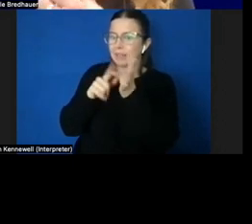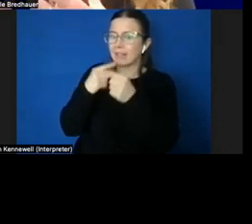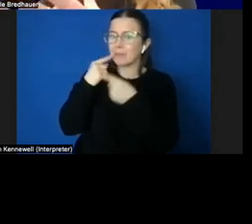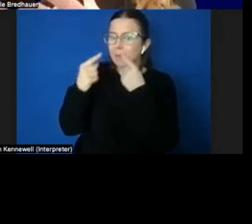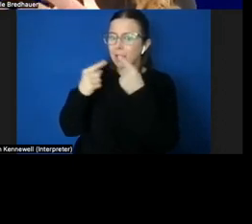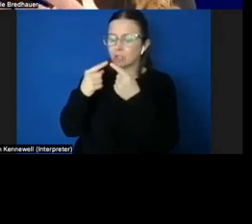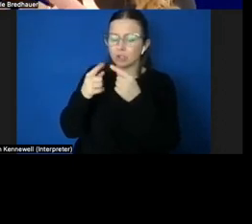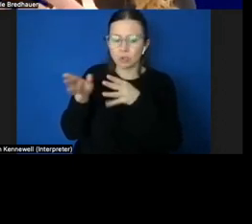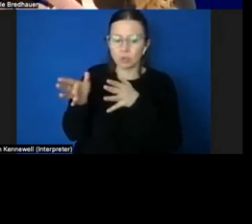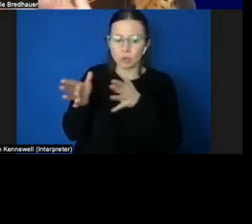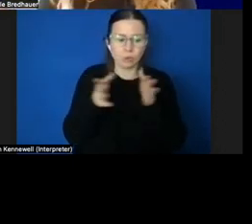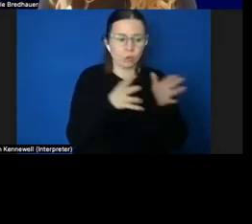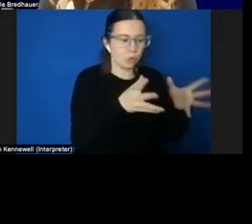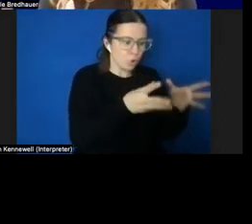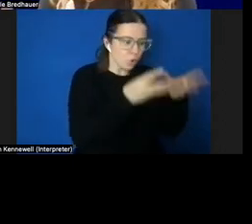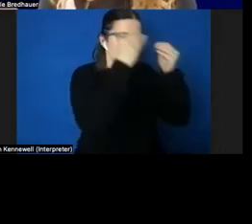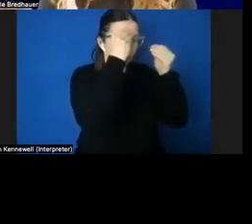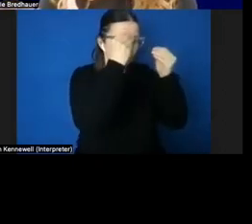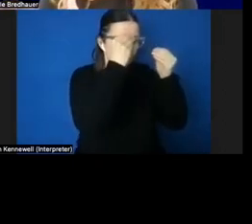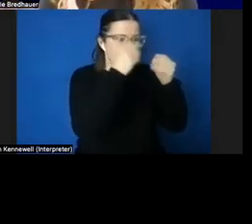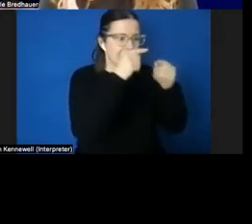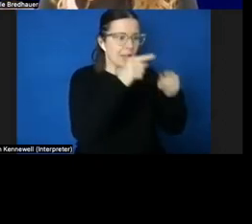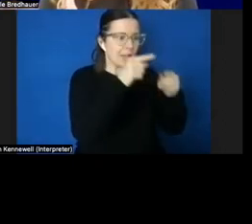gather and interpret.